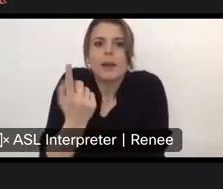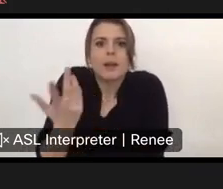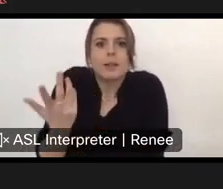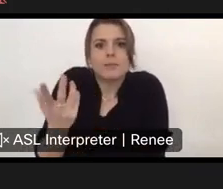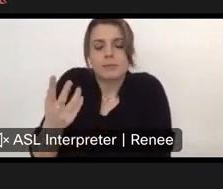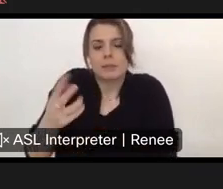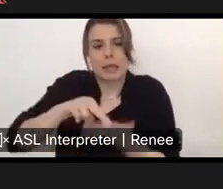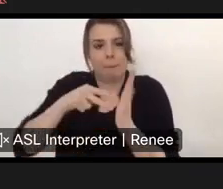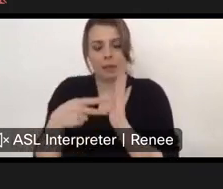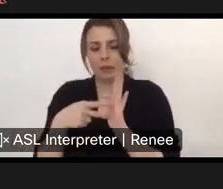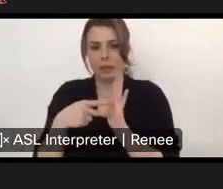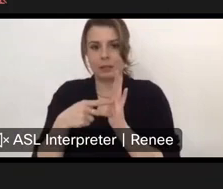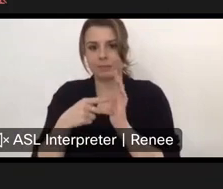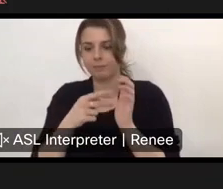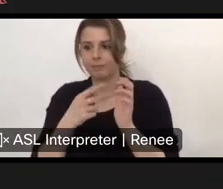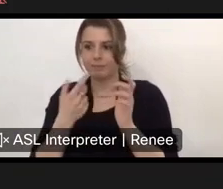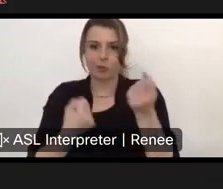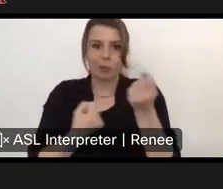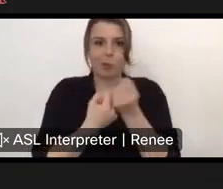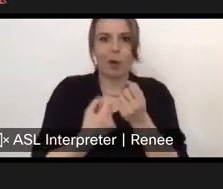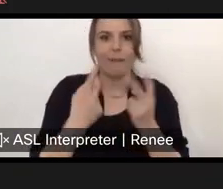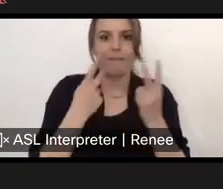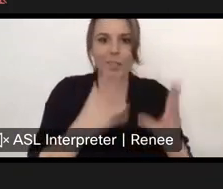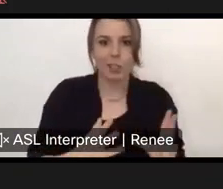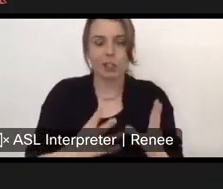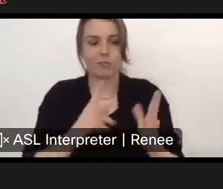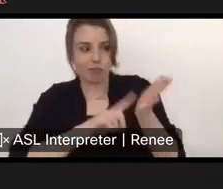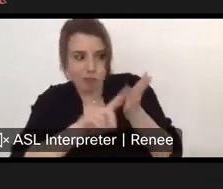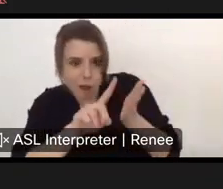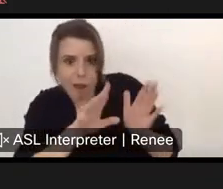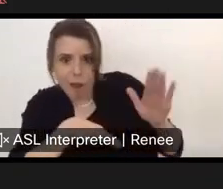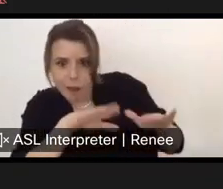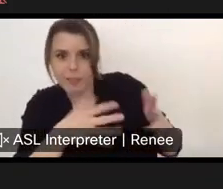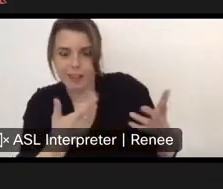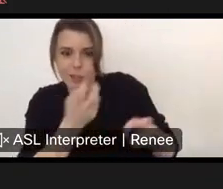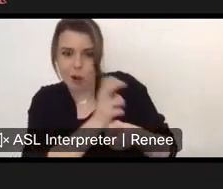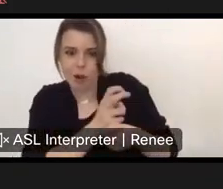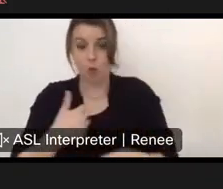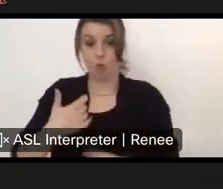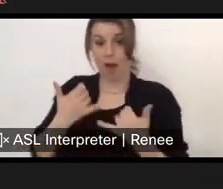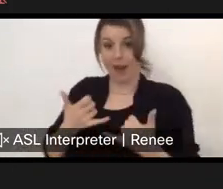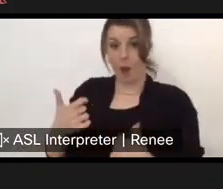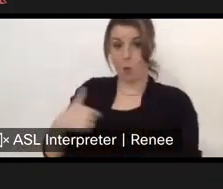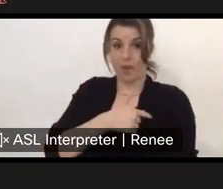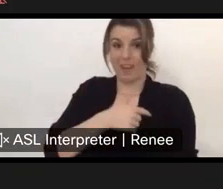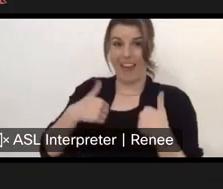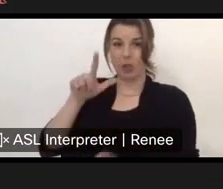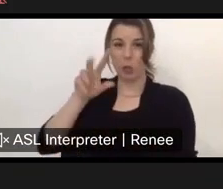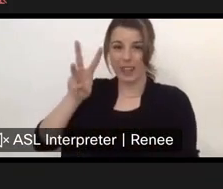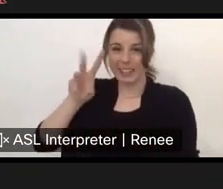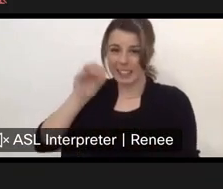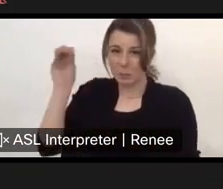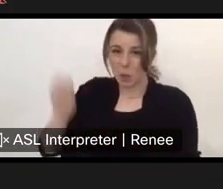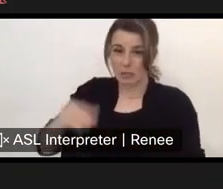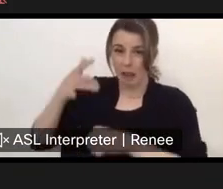uh, and supporting visitors that much more difficult right now at elephant view. We have a 26% vacancy rate. And